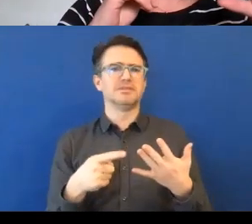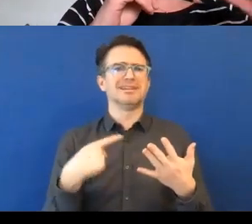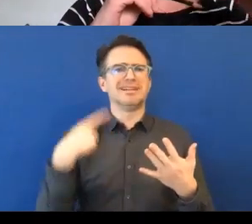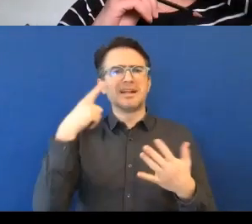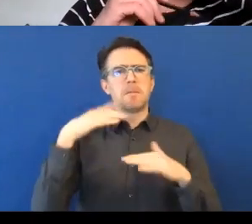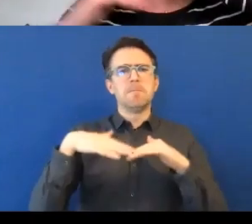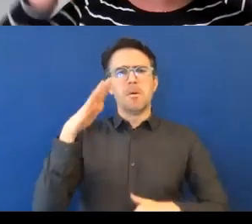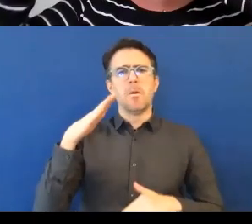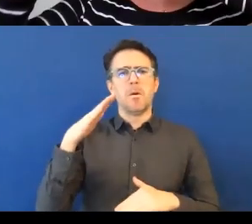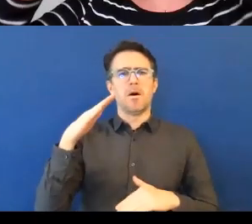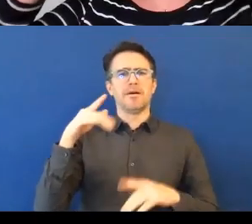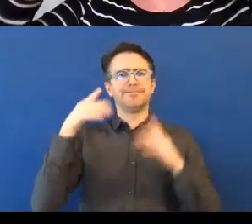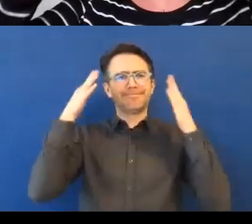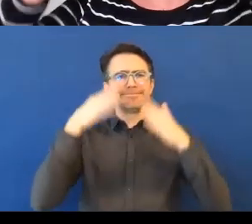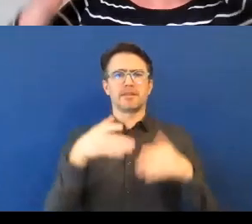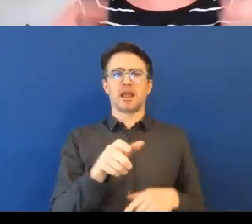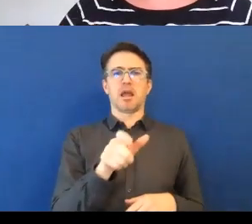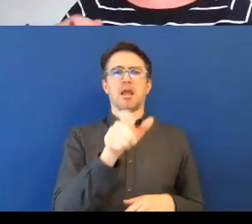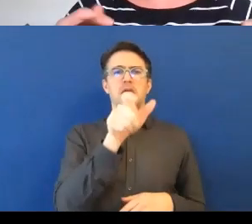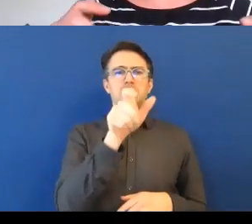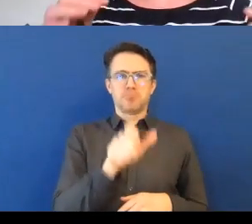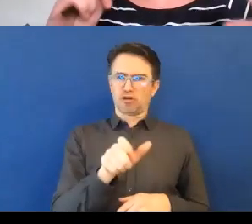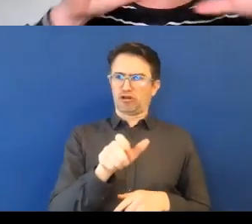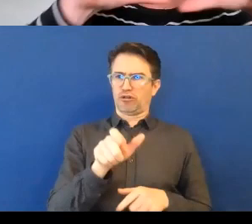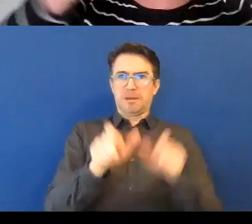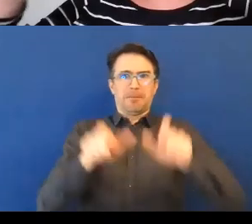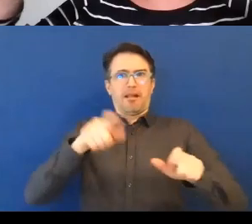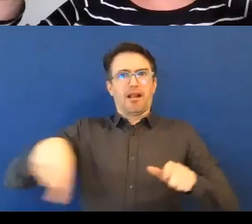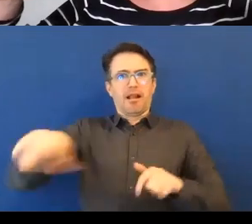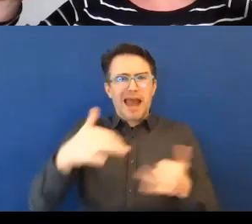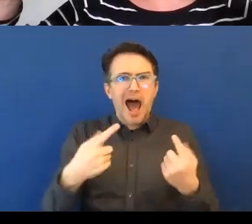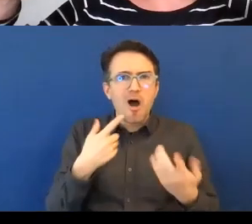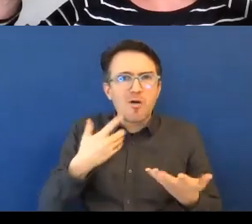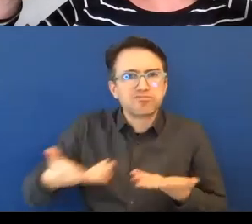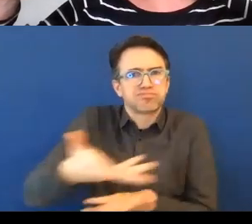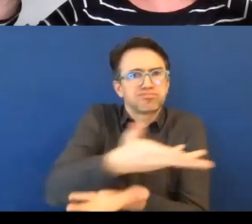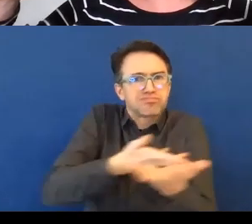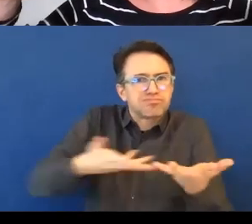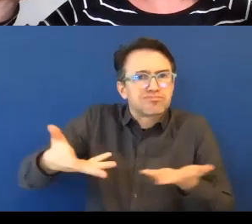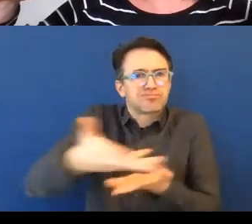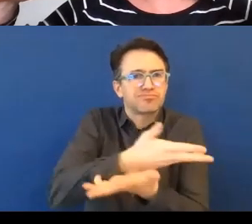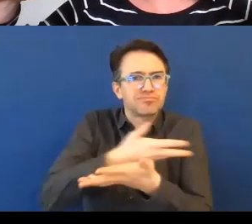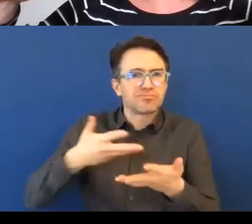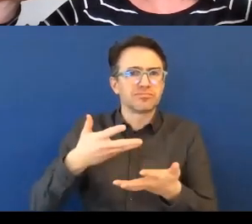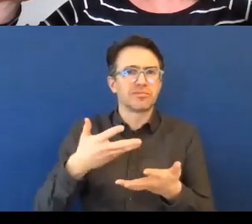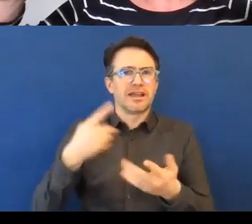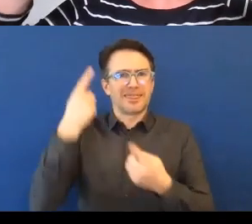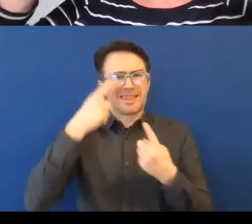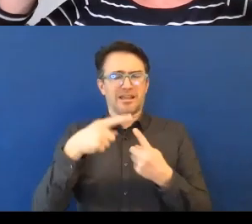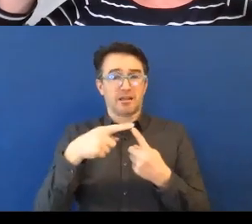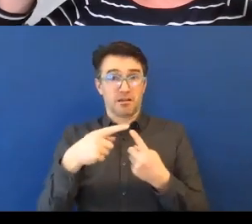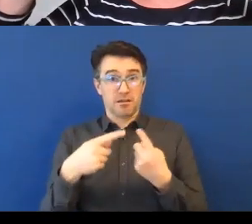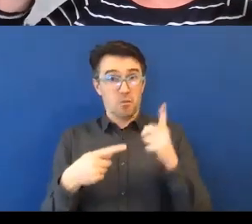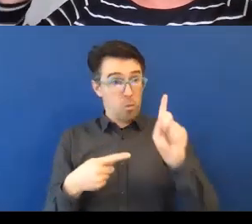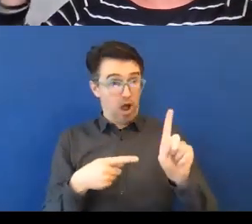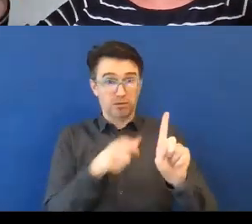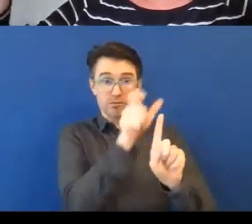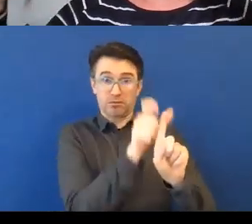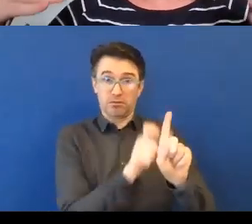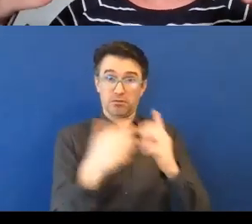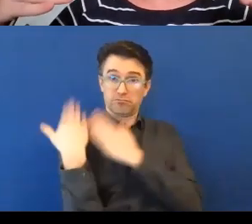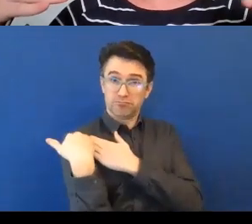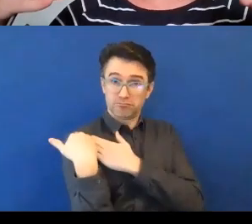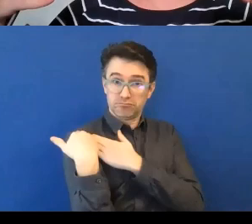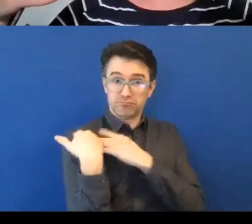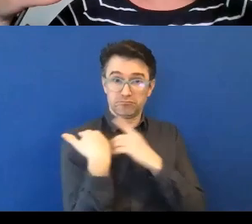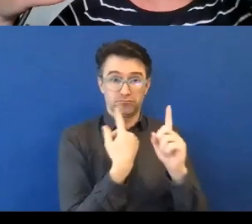Within is we have a stepped process. So there's a bunch of stuff which is likely to be useful for most people. And you can kind